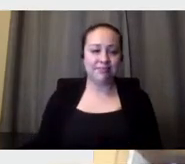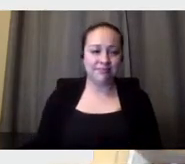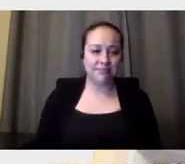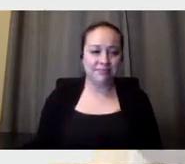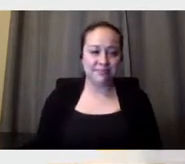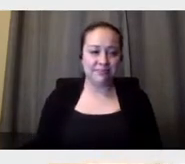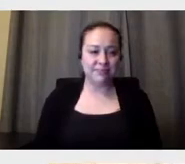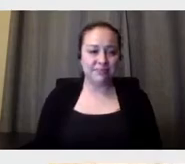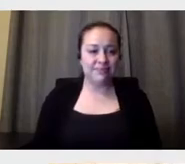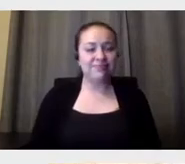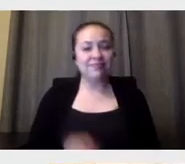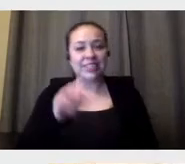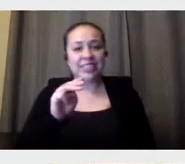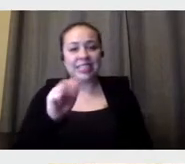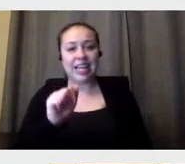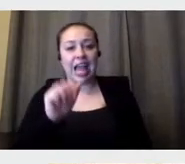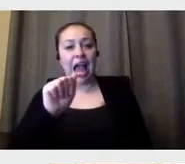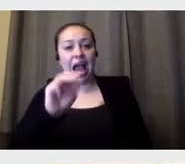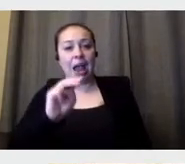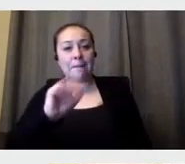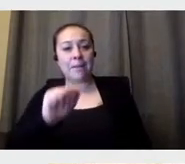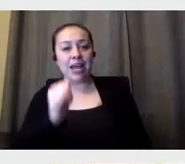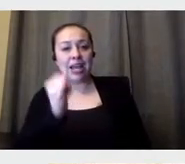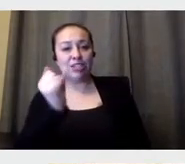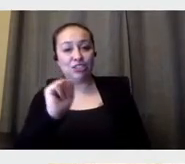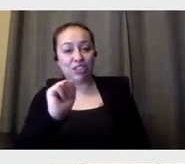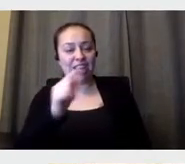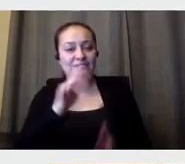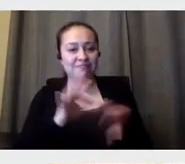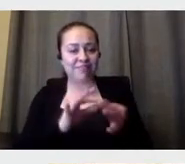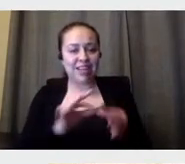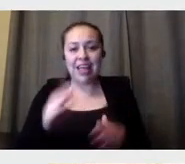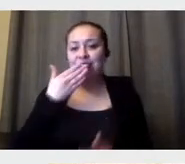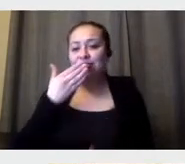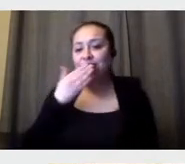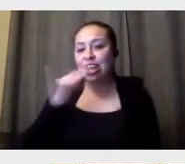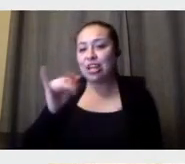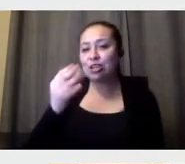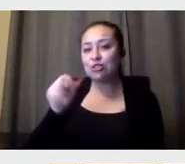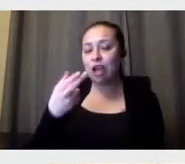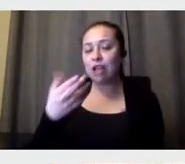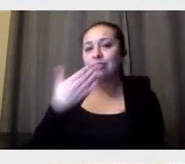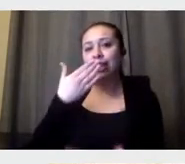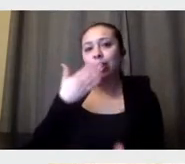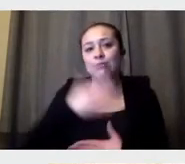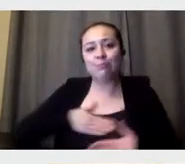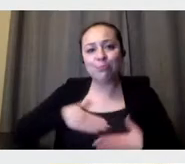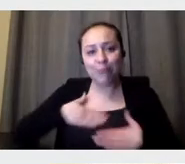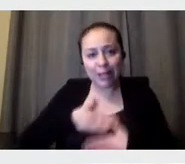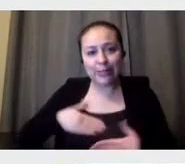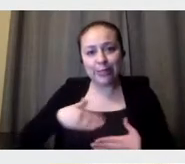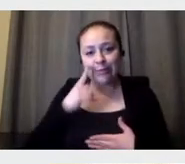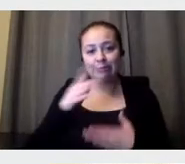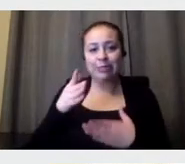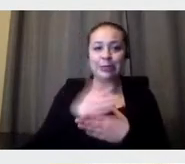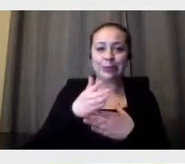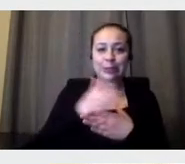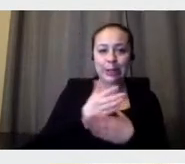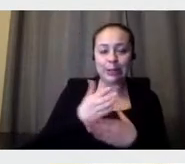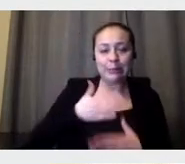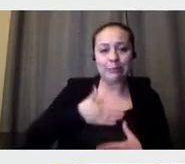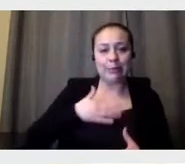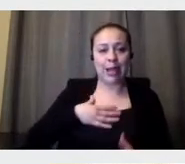Hi Josh, nice to be welcomed in such a nice way. It's a pleasure to be sharing my